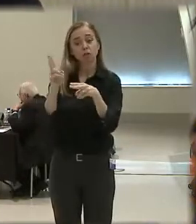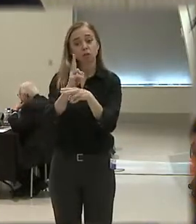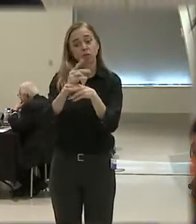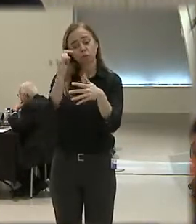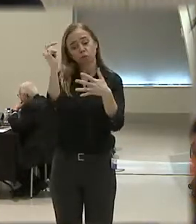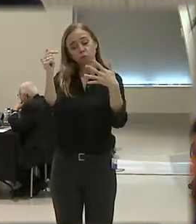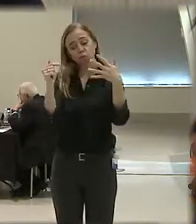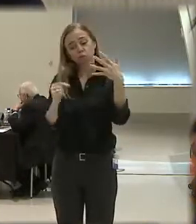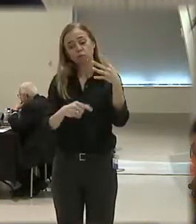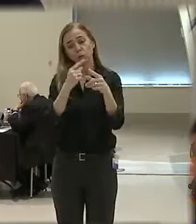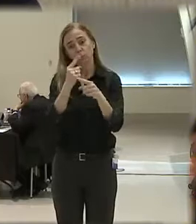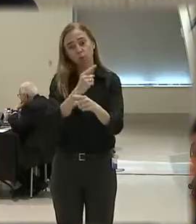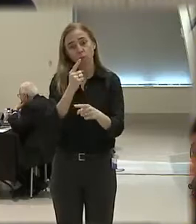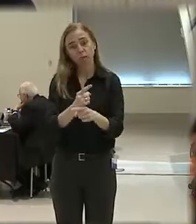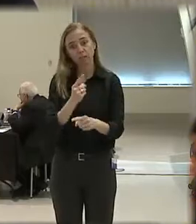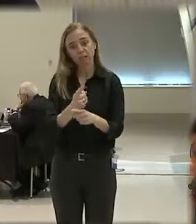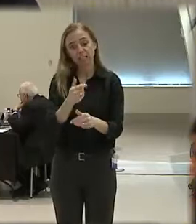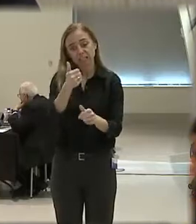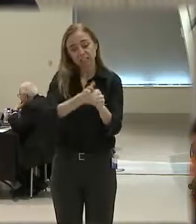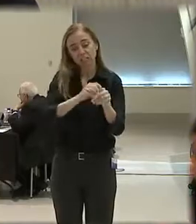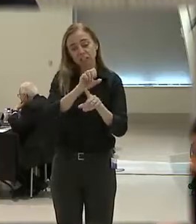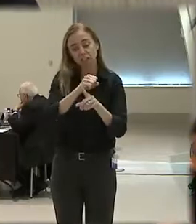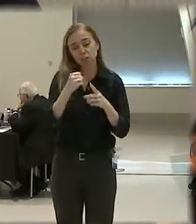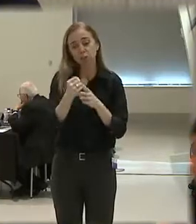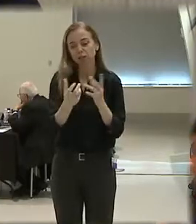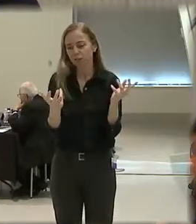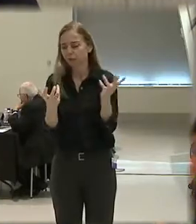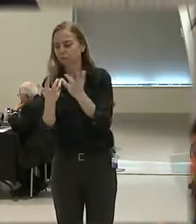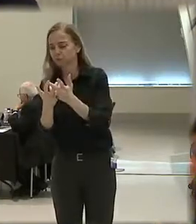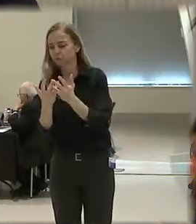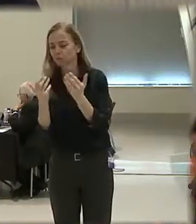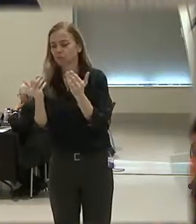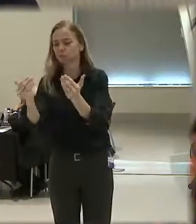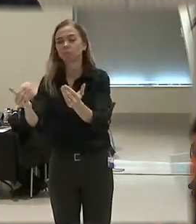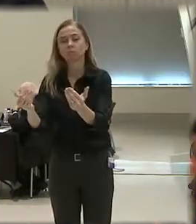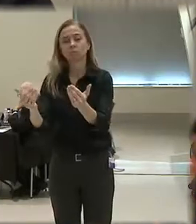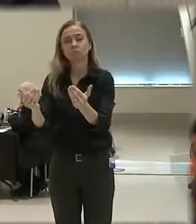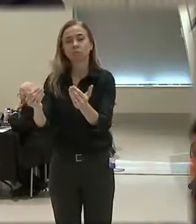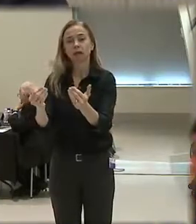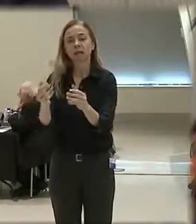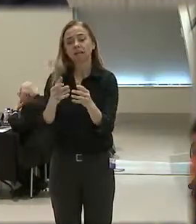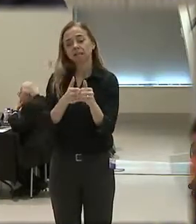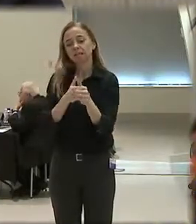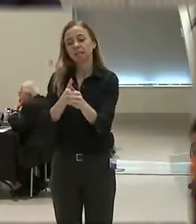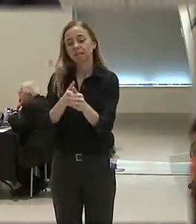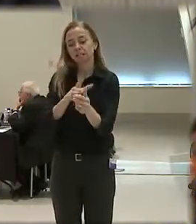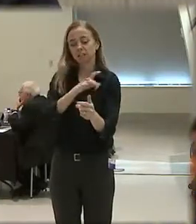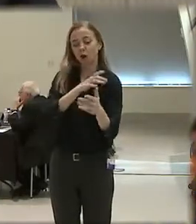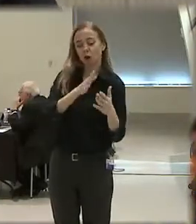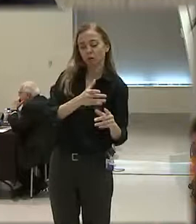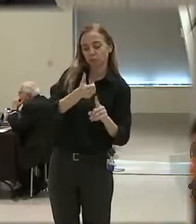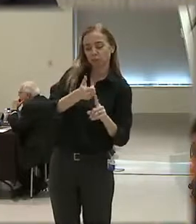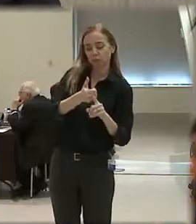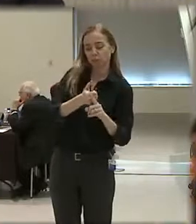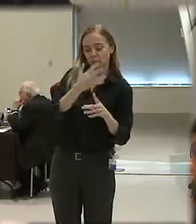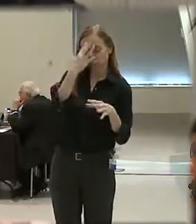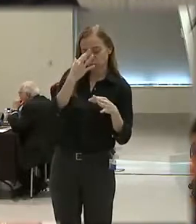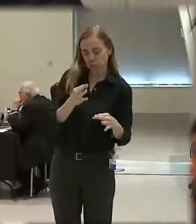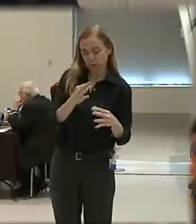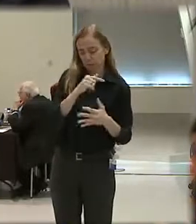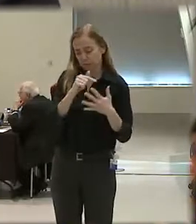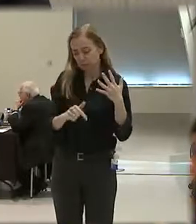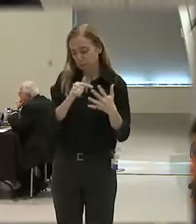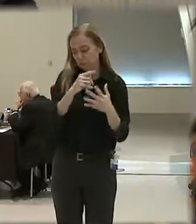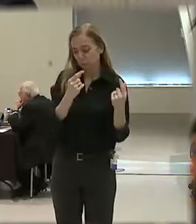to meet the threats and the needs of a given situation, and they provide a guide to the officer's decision-making when situations deteriorate, or there's a need